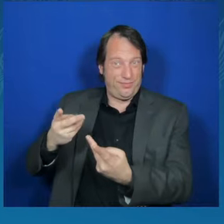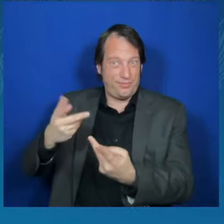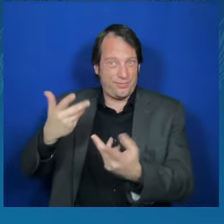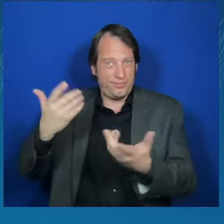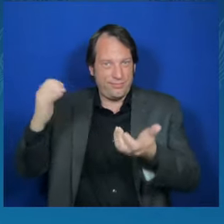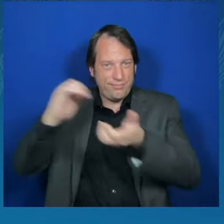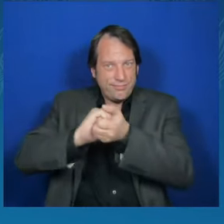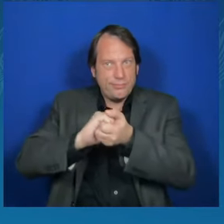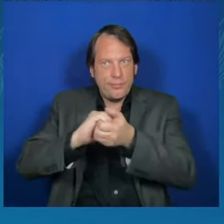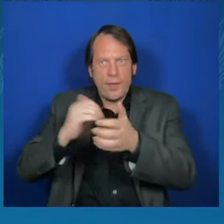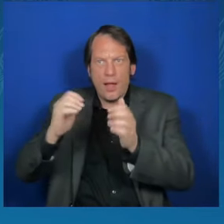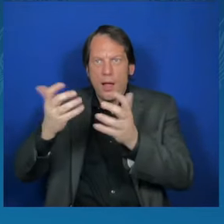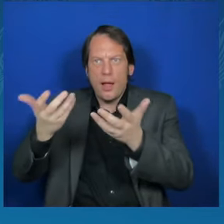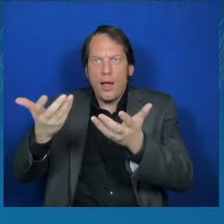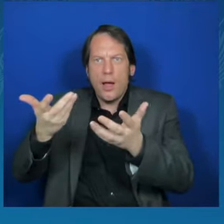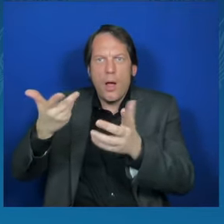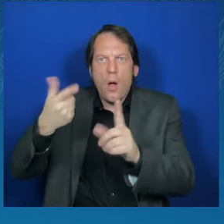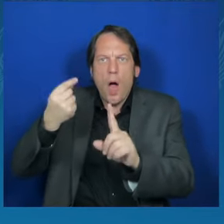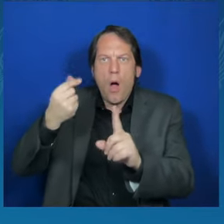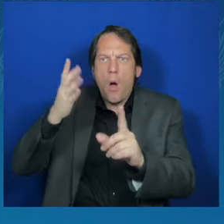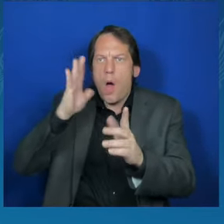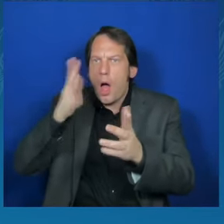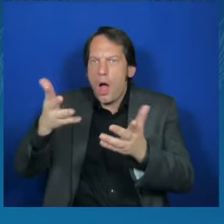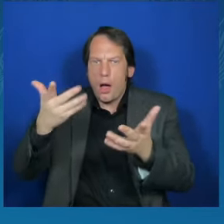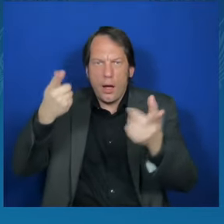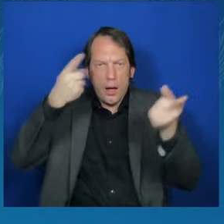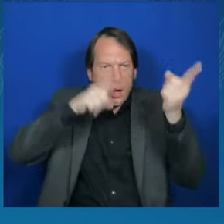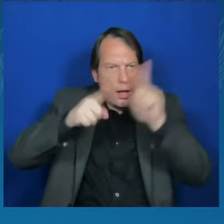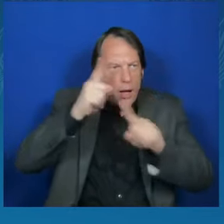already preliminary negotiations on this topic.